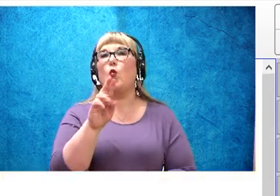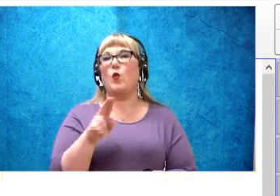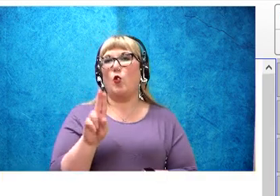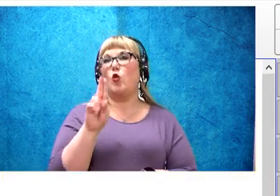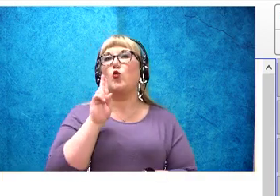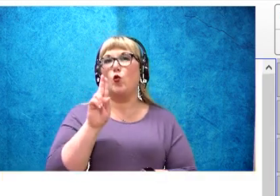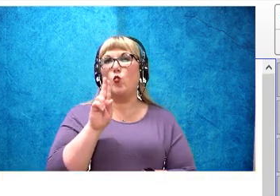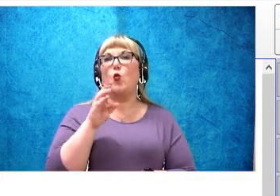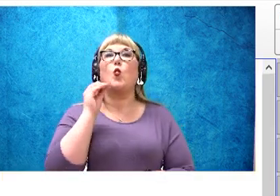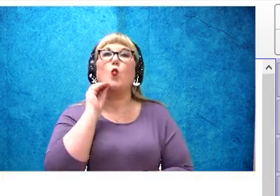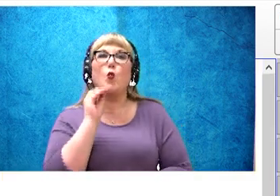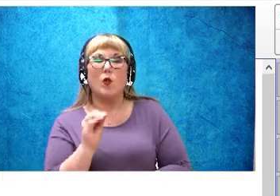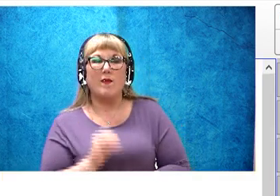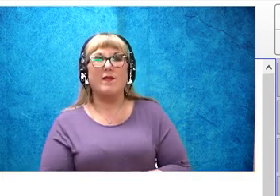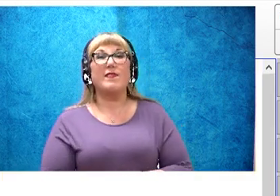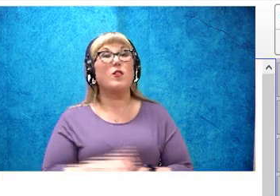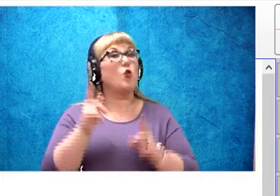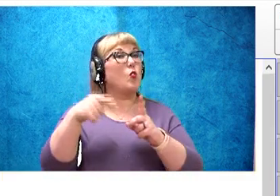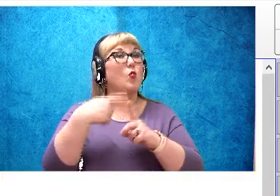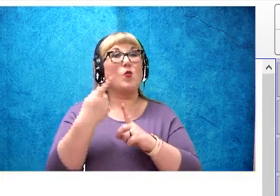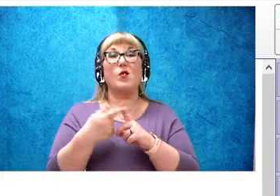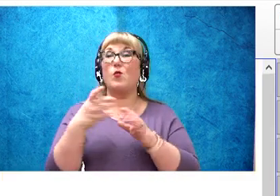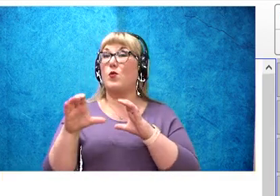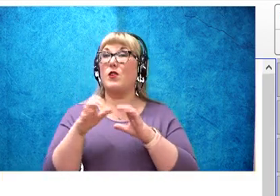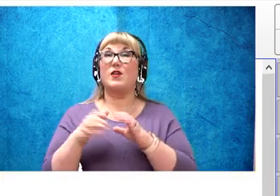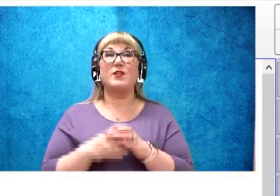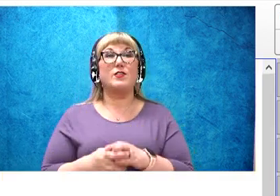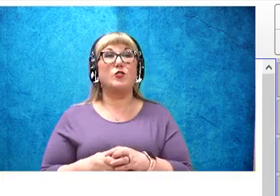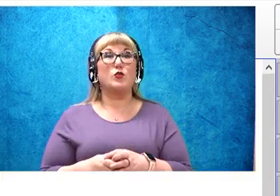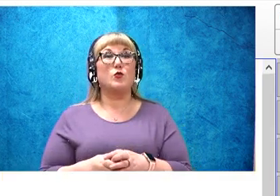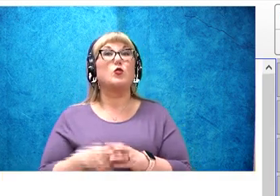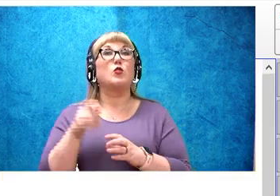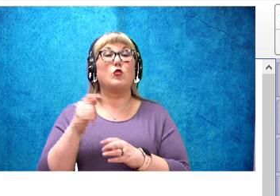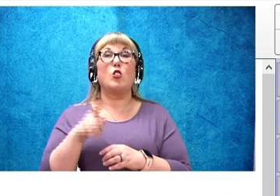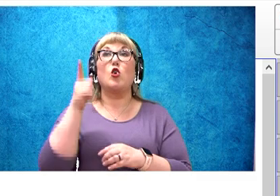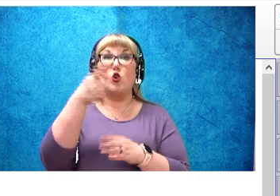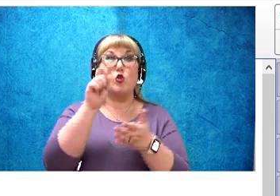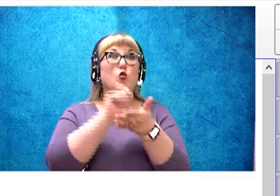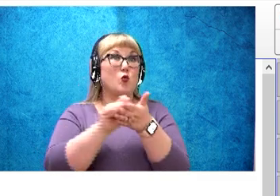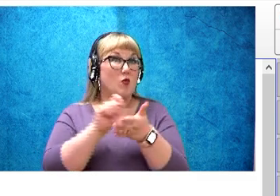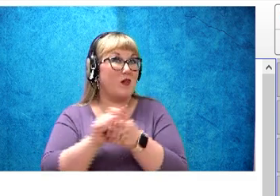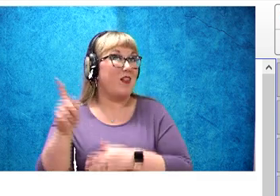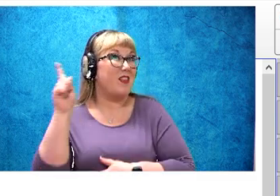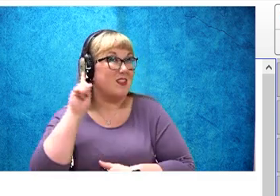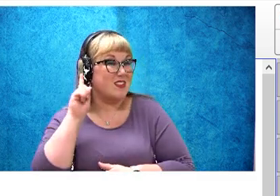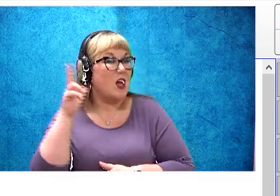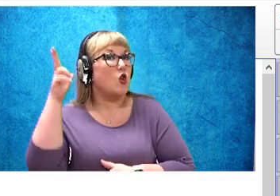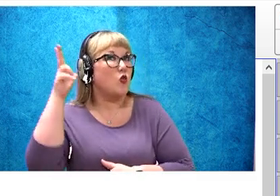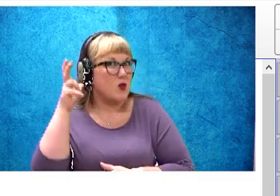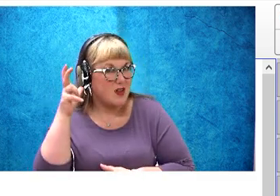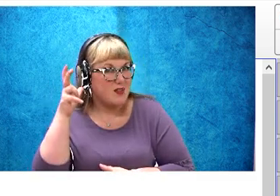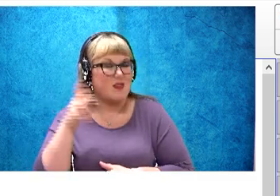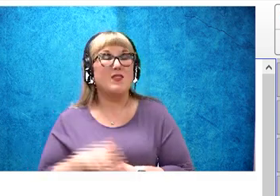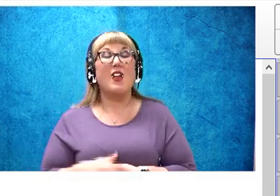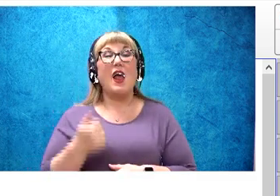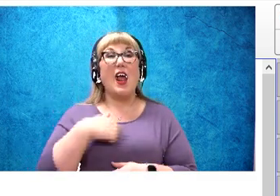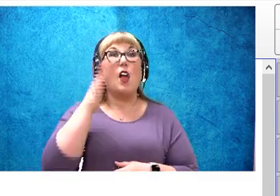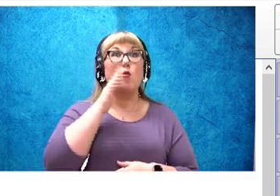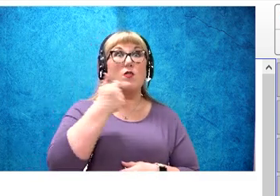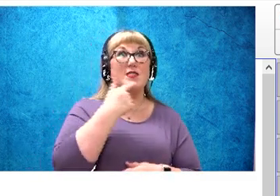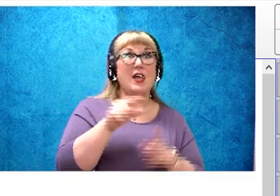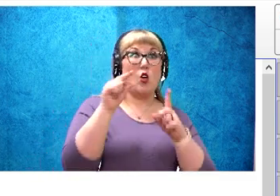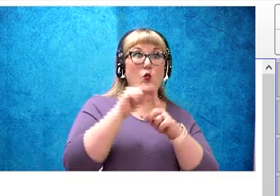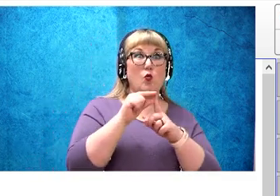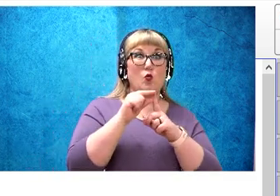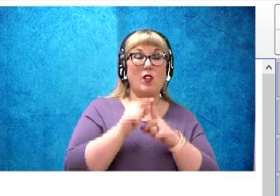let's try dictation, whenever we do dictation, that's where you write the sounds that you hear, I'm going to say a word